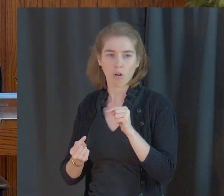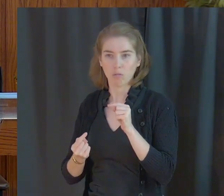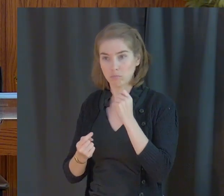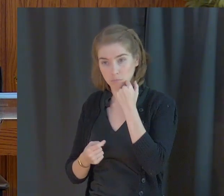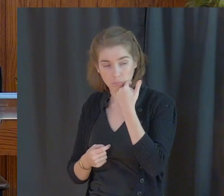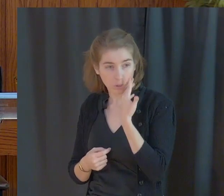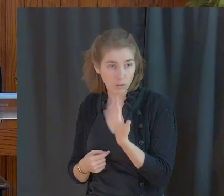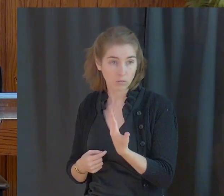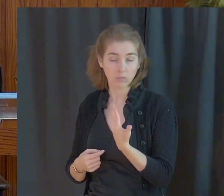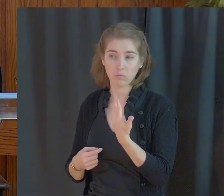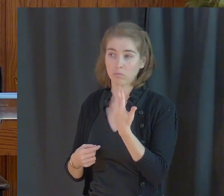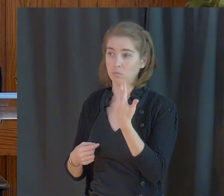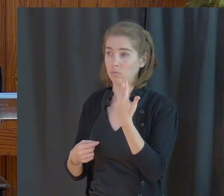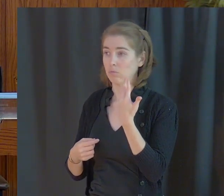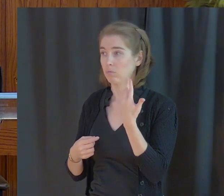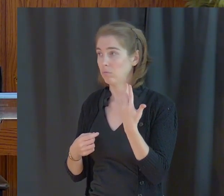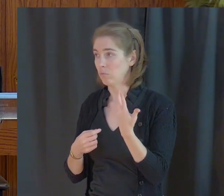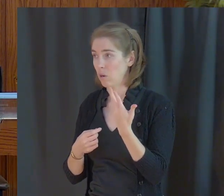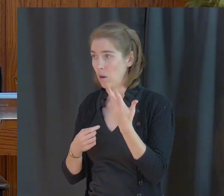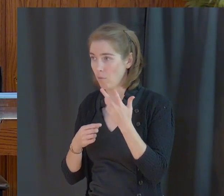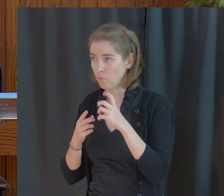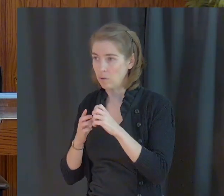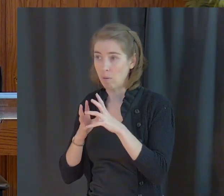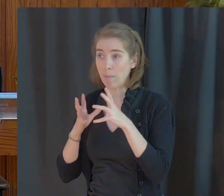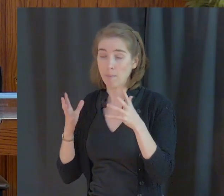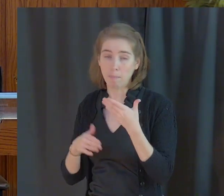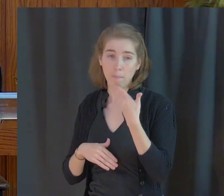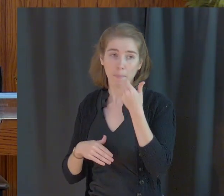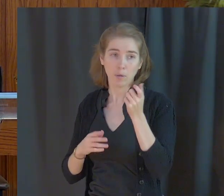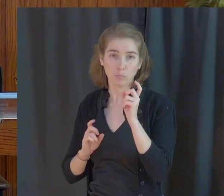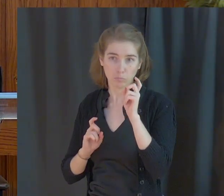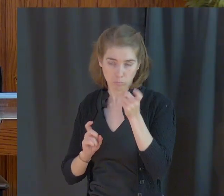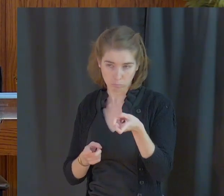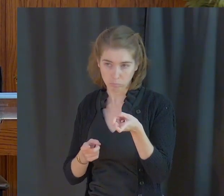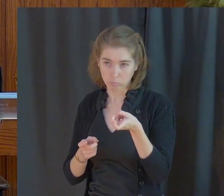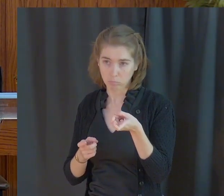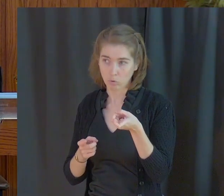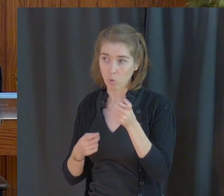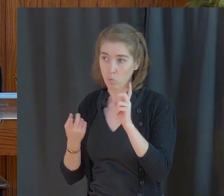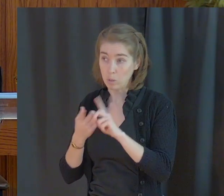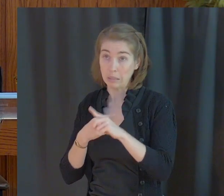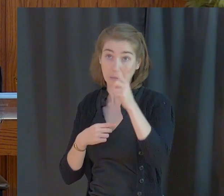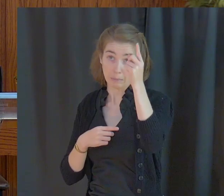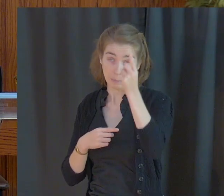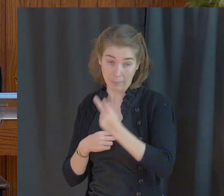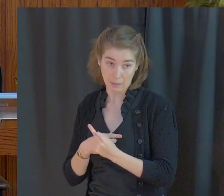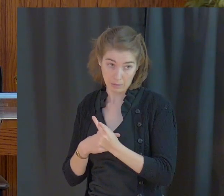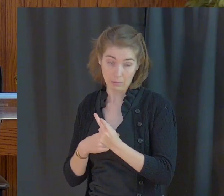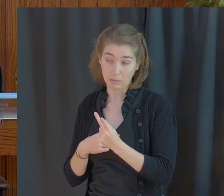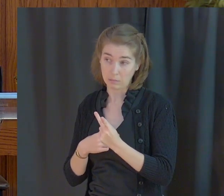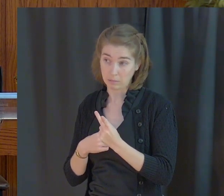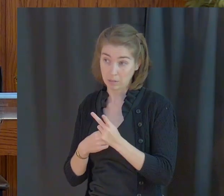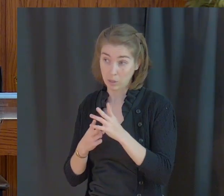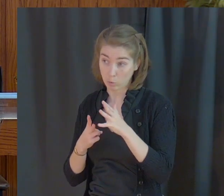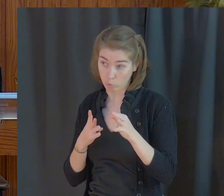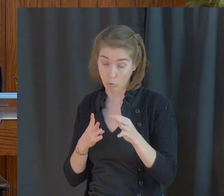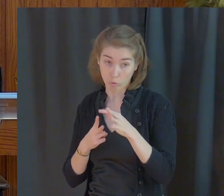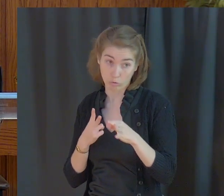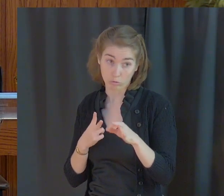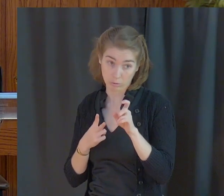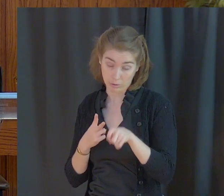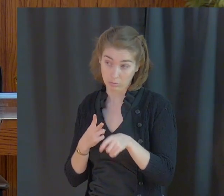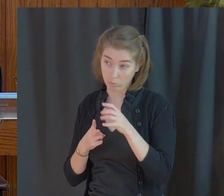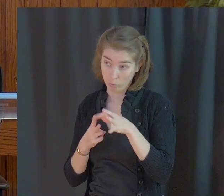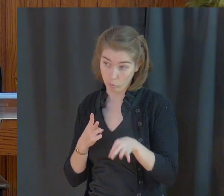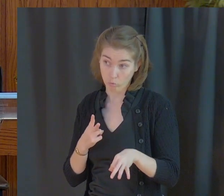embarrassment sometimes comes with a greater reward when he returns it's a choice we have to make